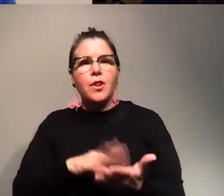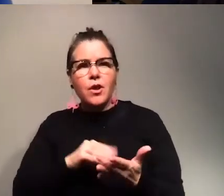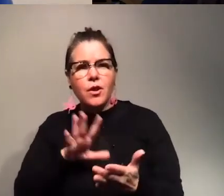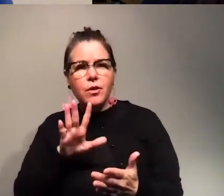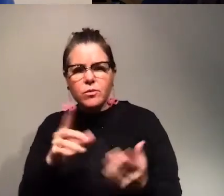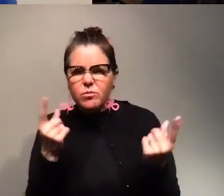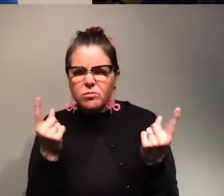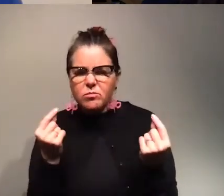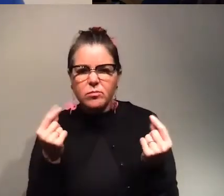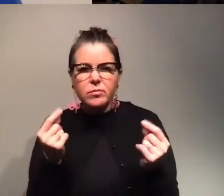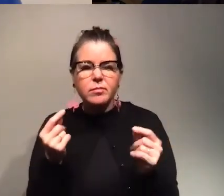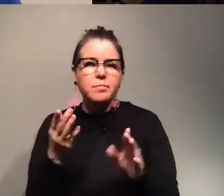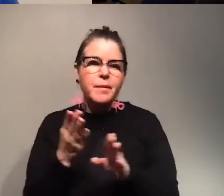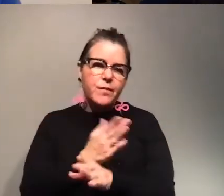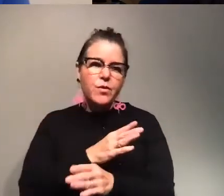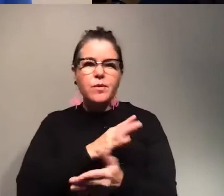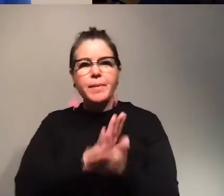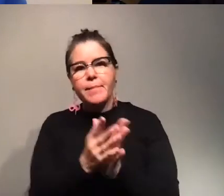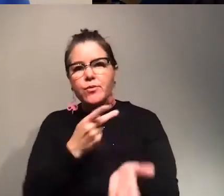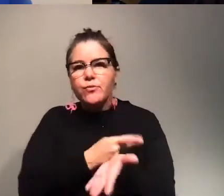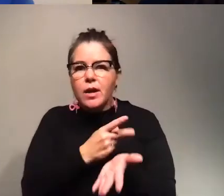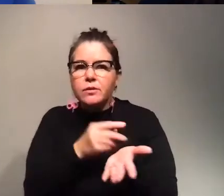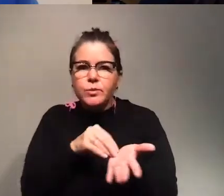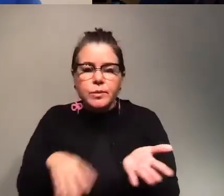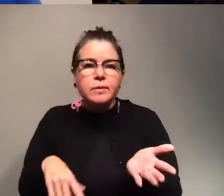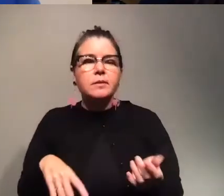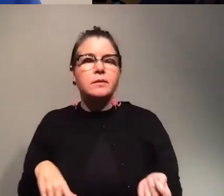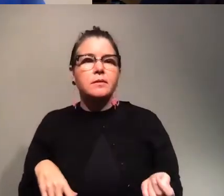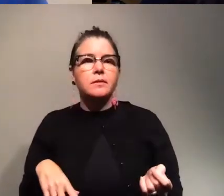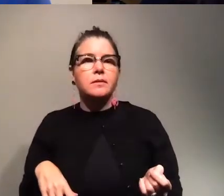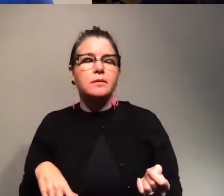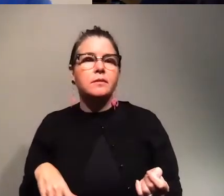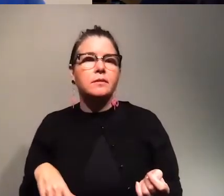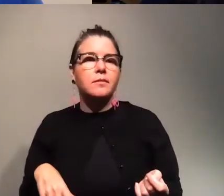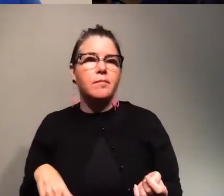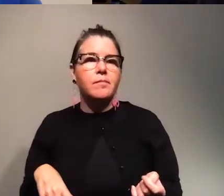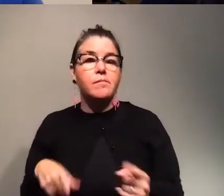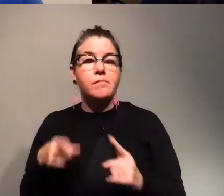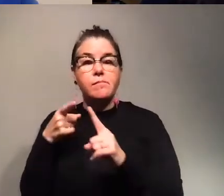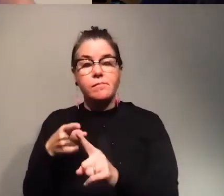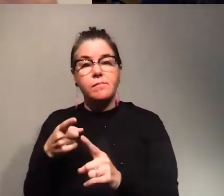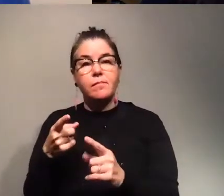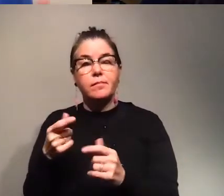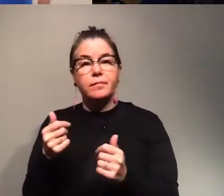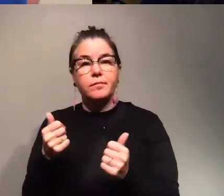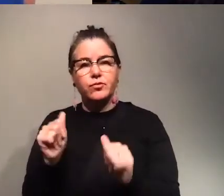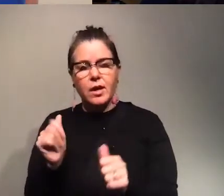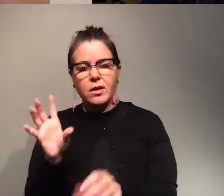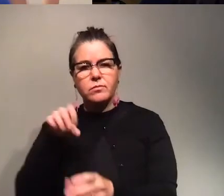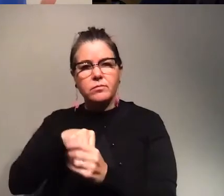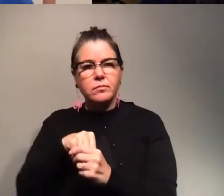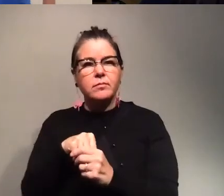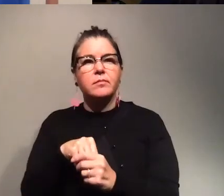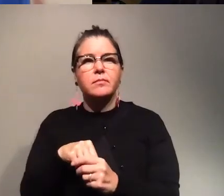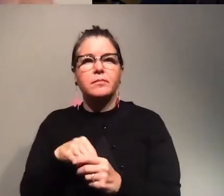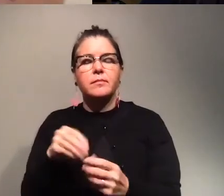did they do before being red students etc and precisely what we try to do is to incorporate and be